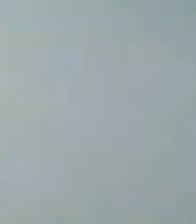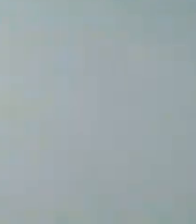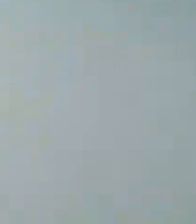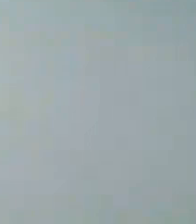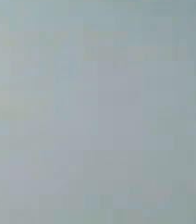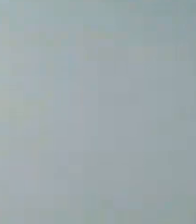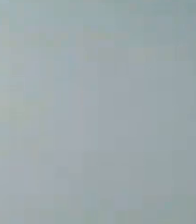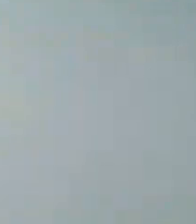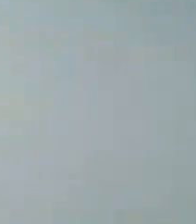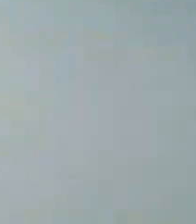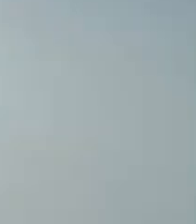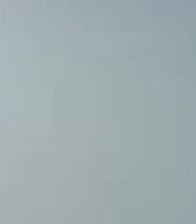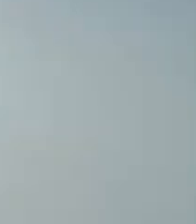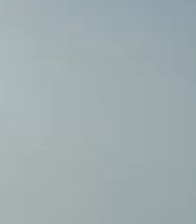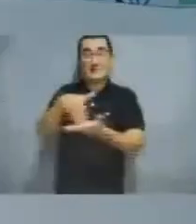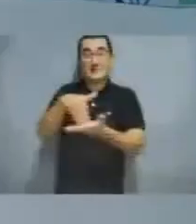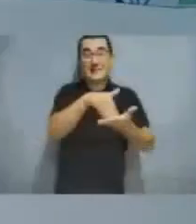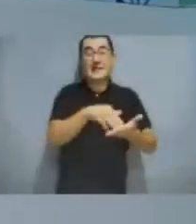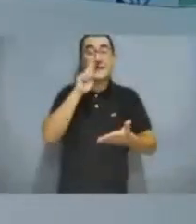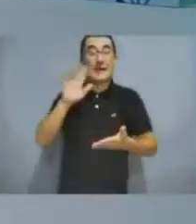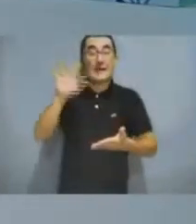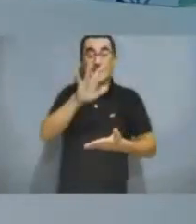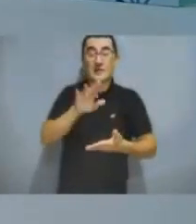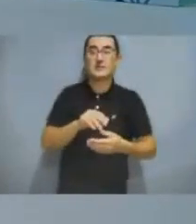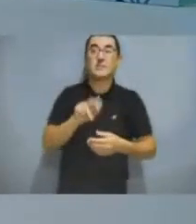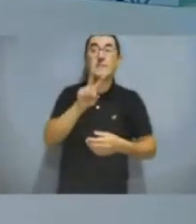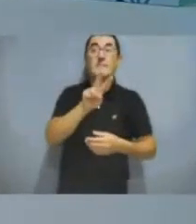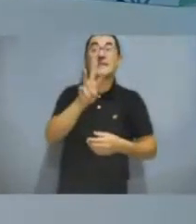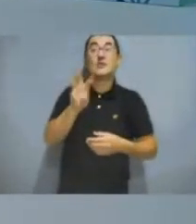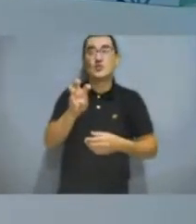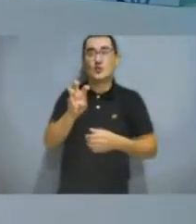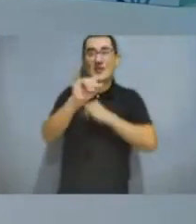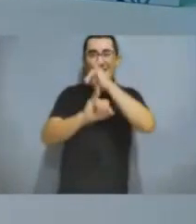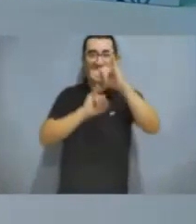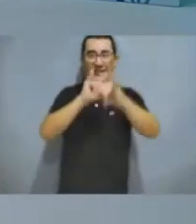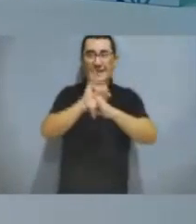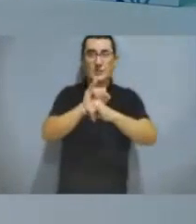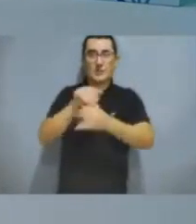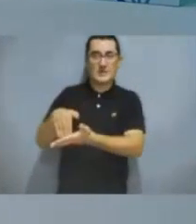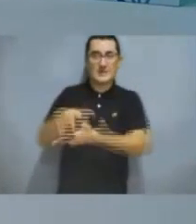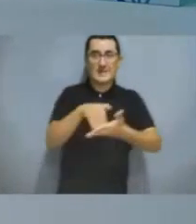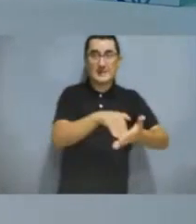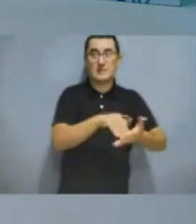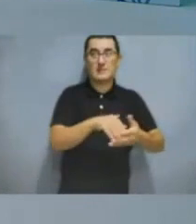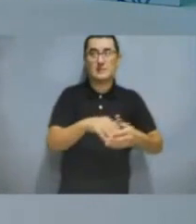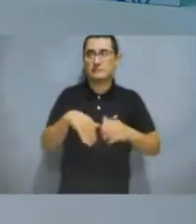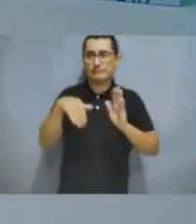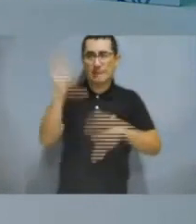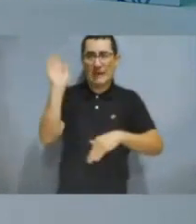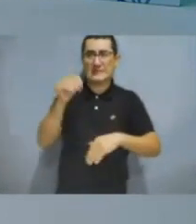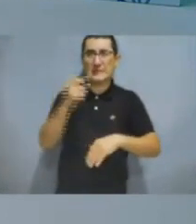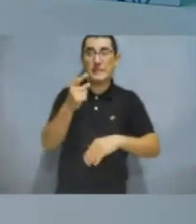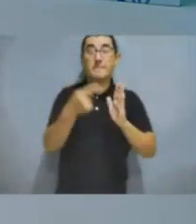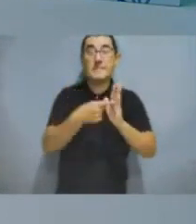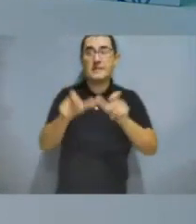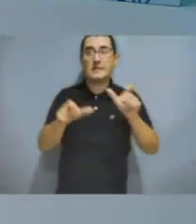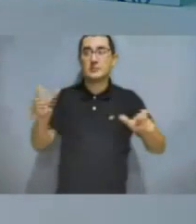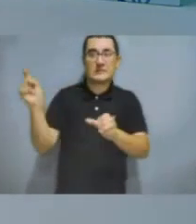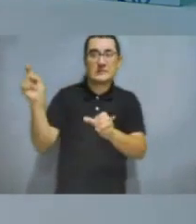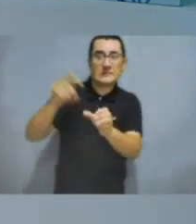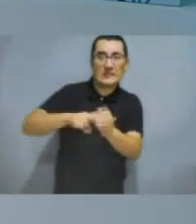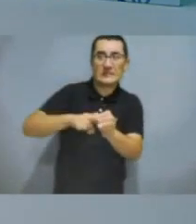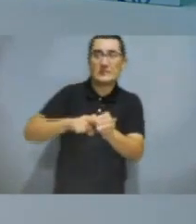10 national speakers, 28 international speakers. Over 1,000 persons that registered and